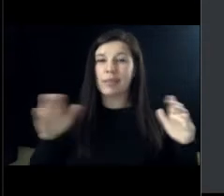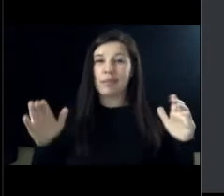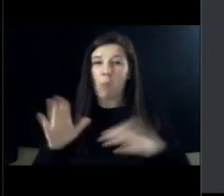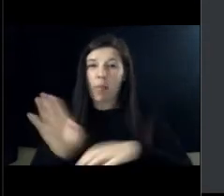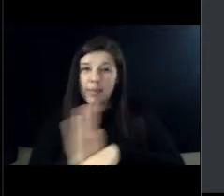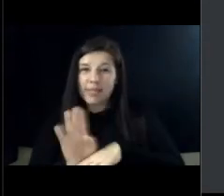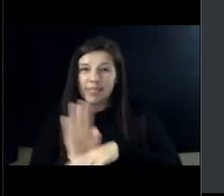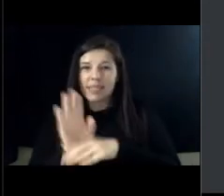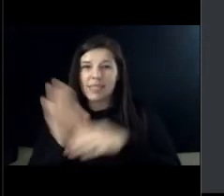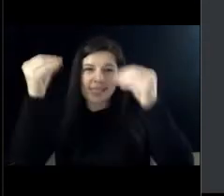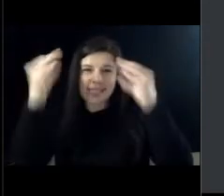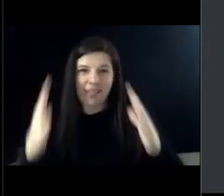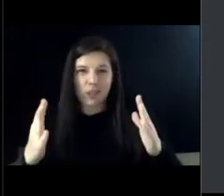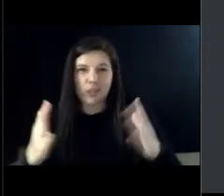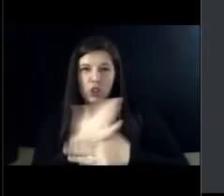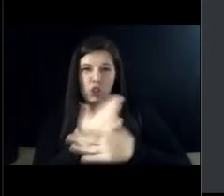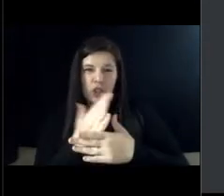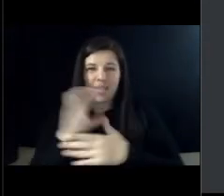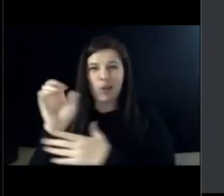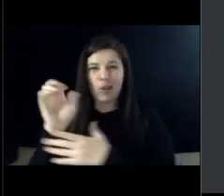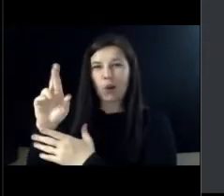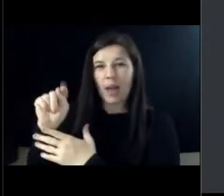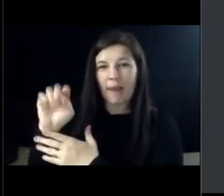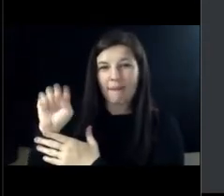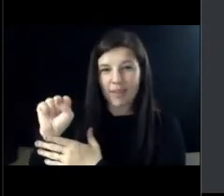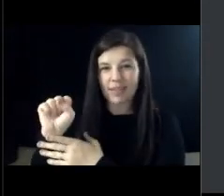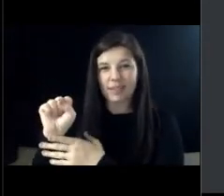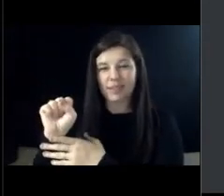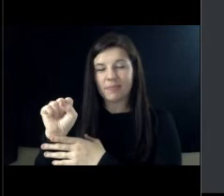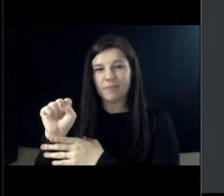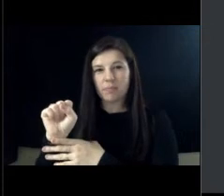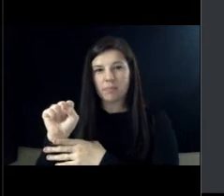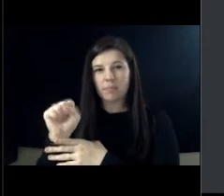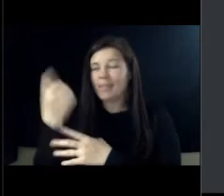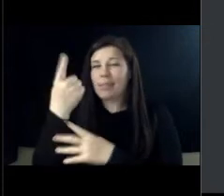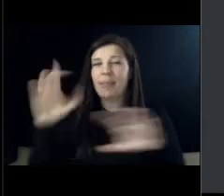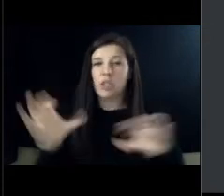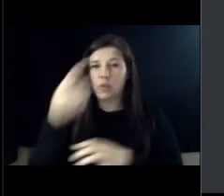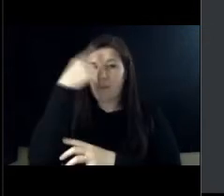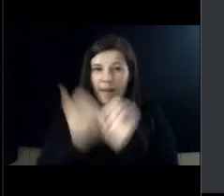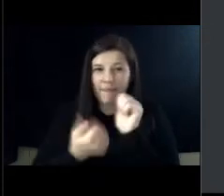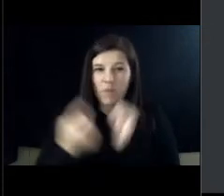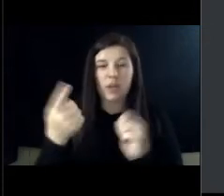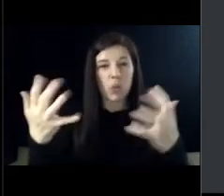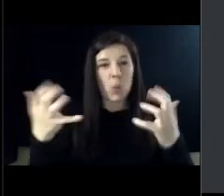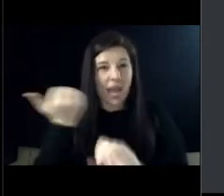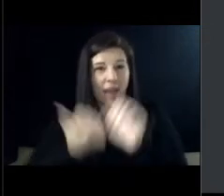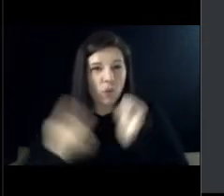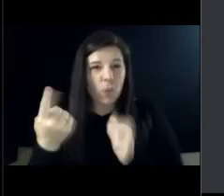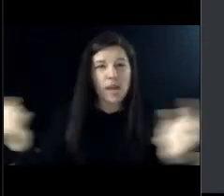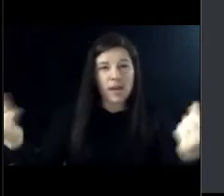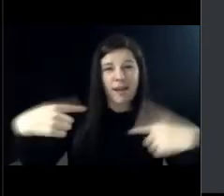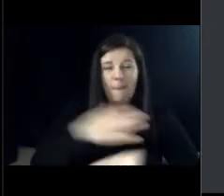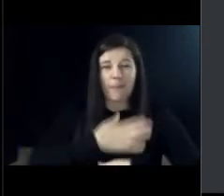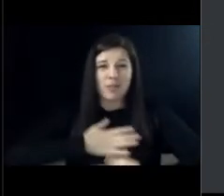that are coming out to share their crafts with us. Just something to do for everyone. So we want everyone to come out, enjoy.